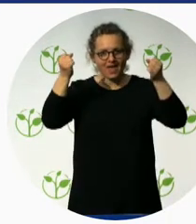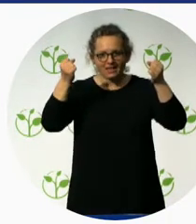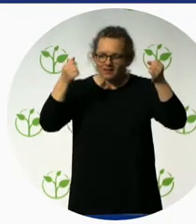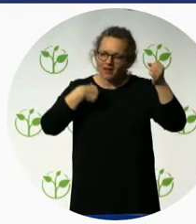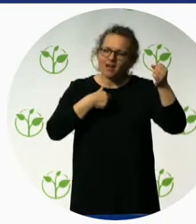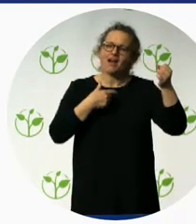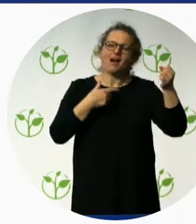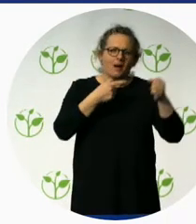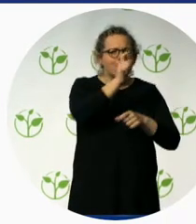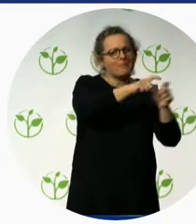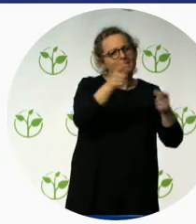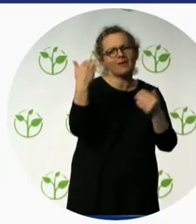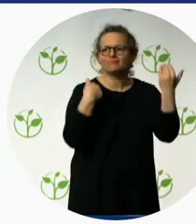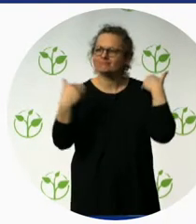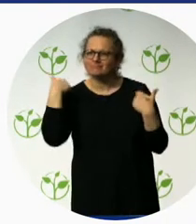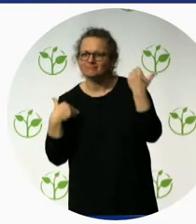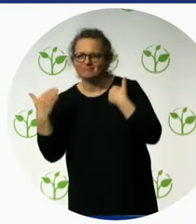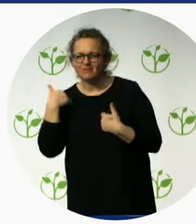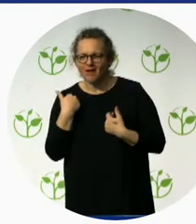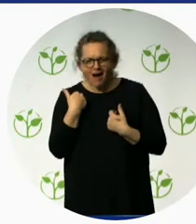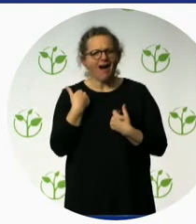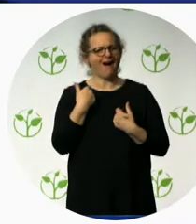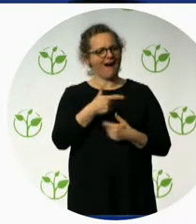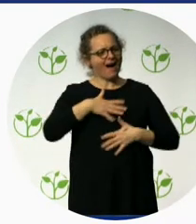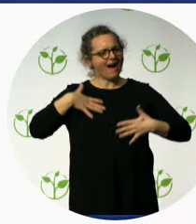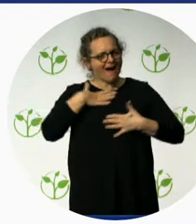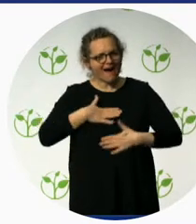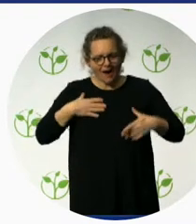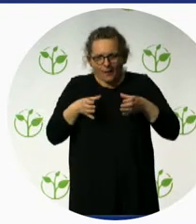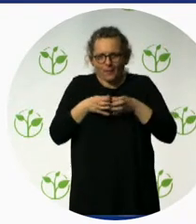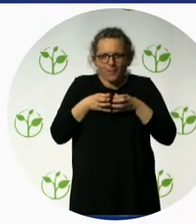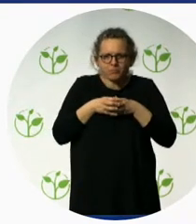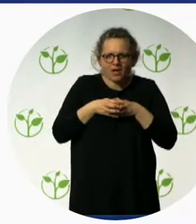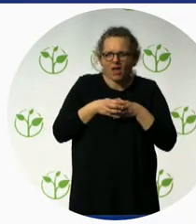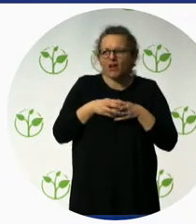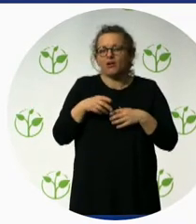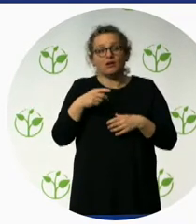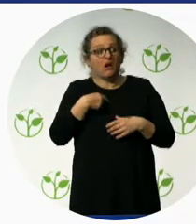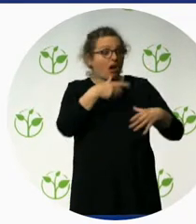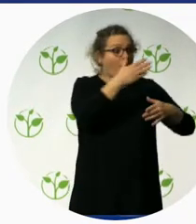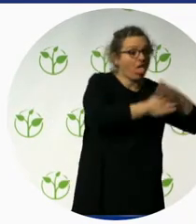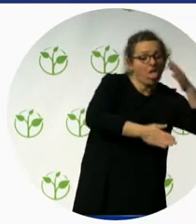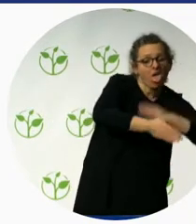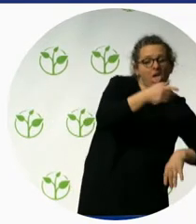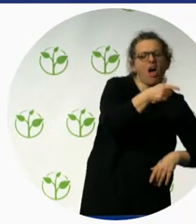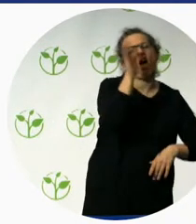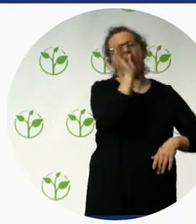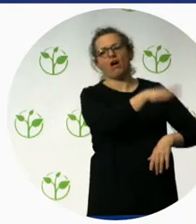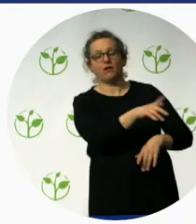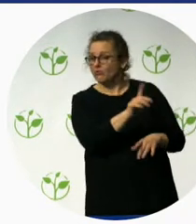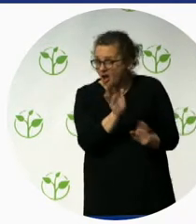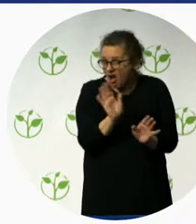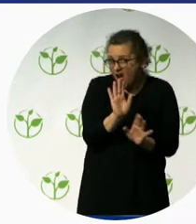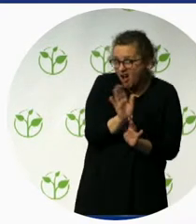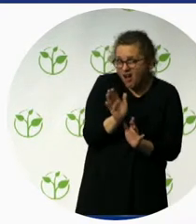caravan. Like adventure holidays being independently enjoyed by a person with disability.